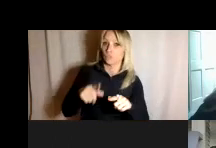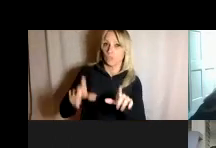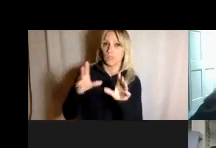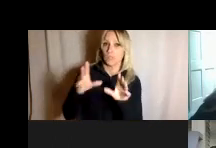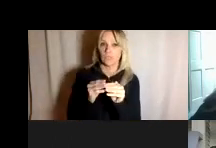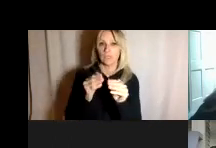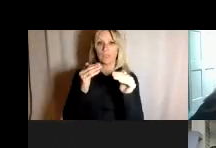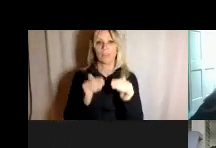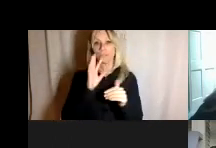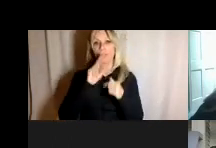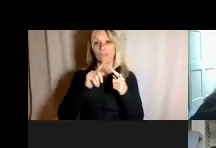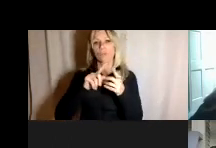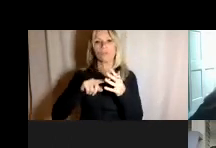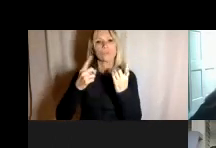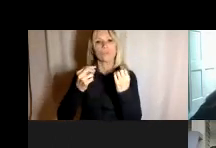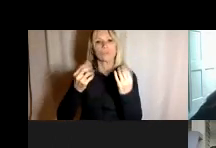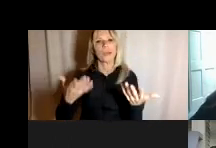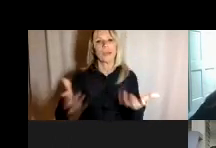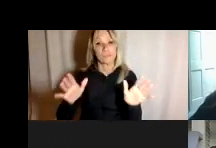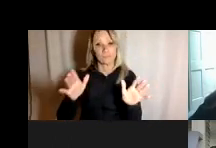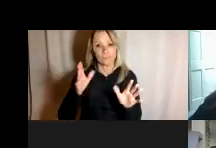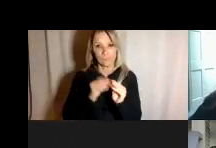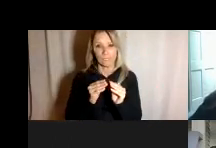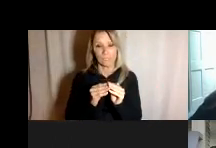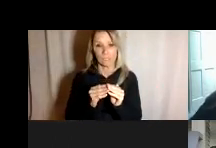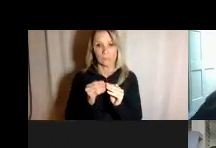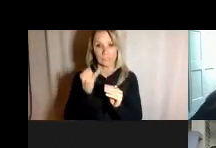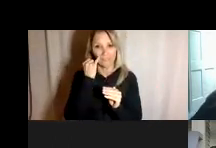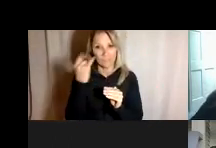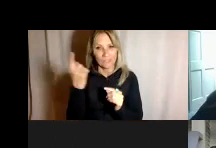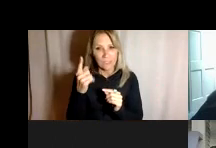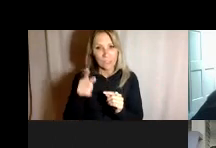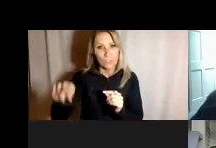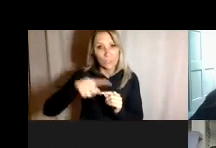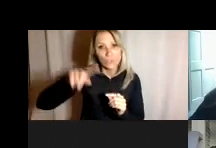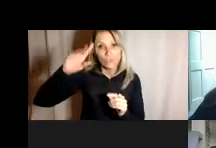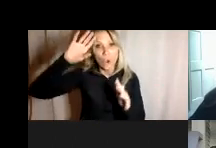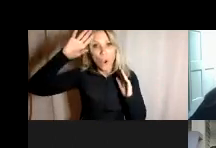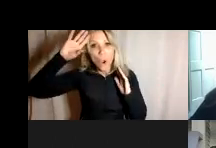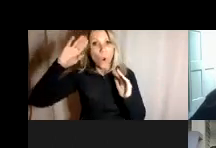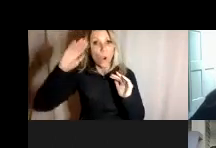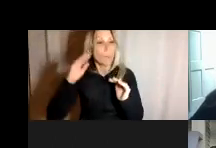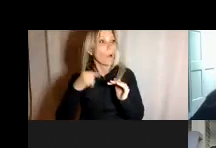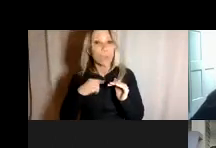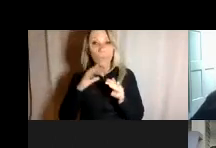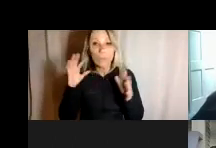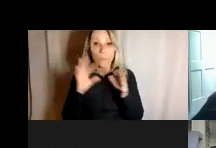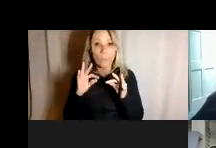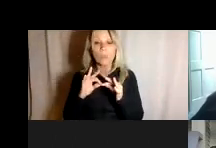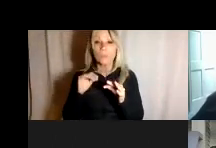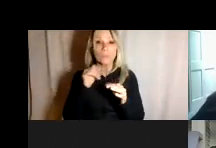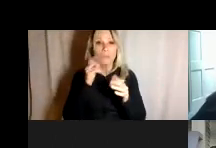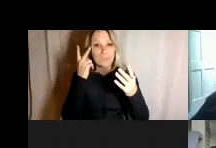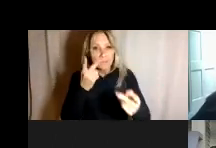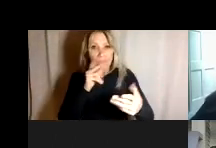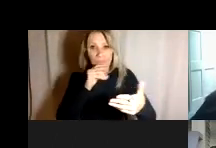all right if there's something you're hoping i'm going to talk about that you don't see here please list it in the chat and i'll try